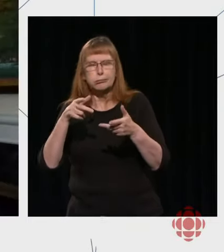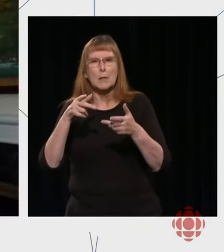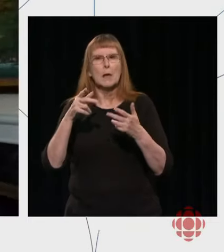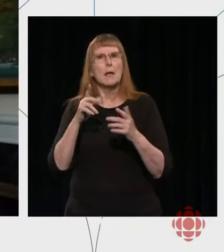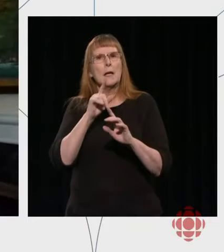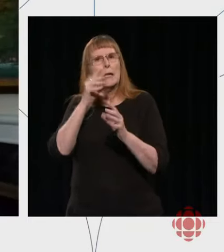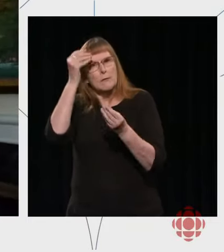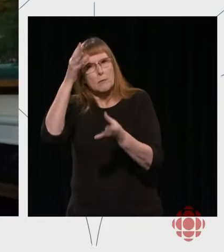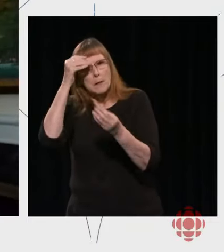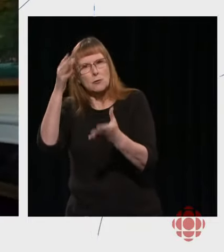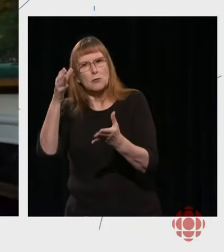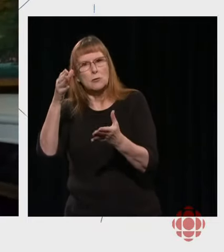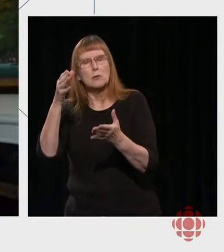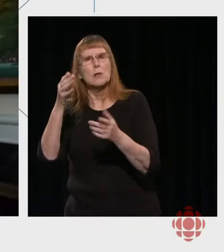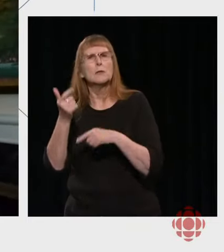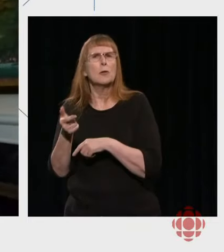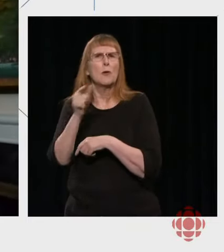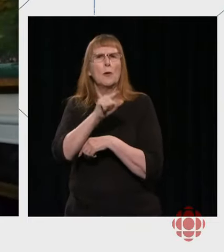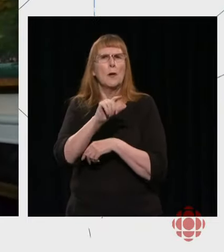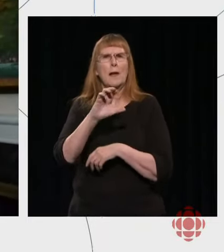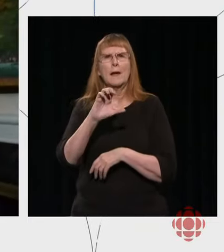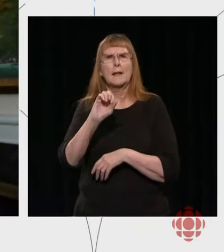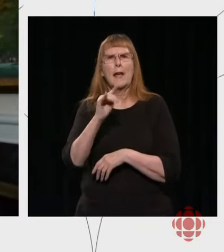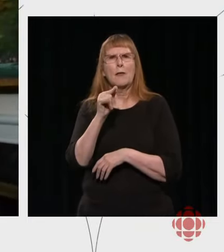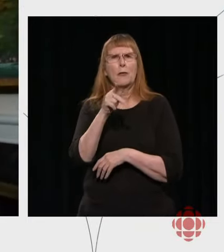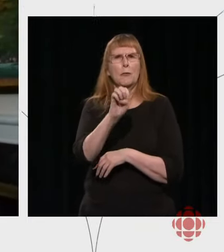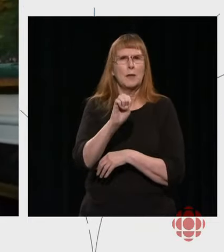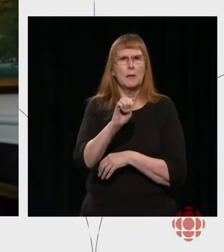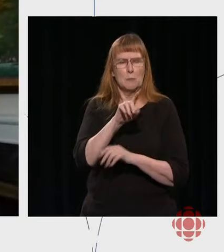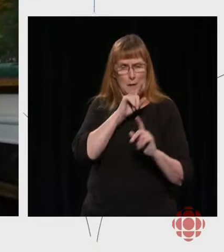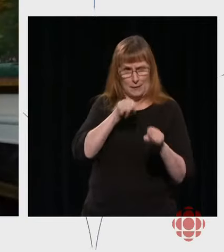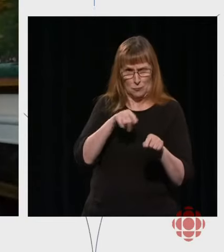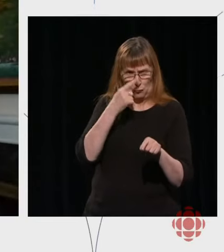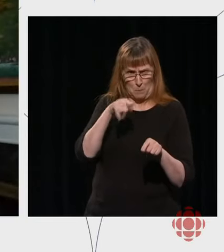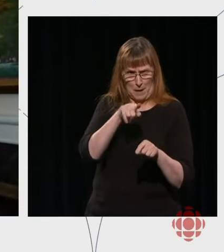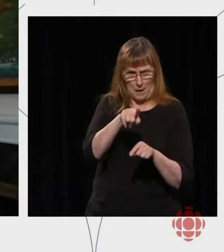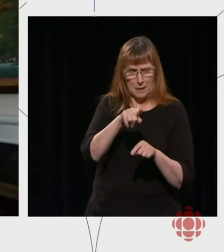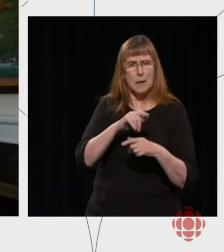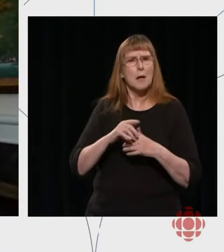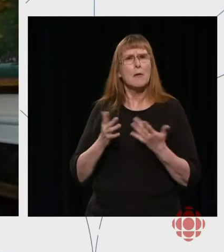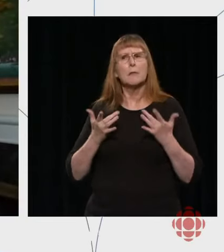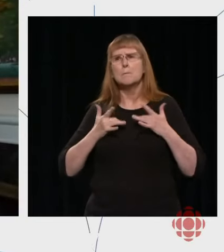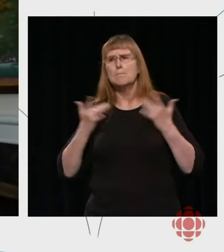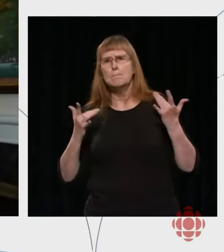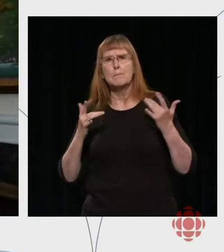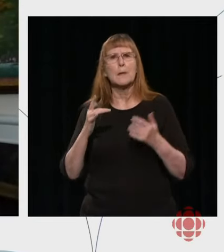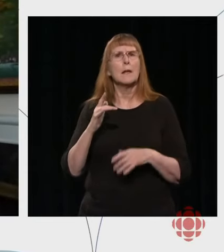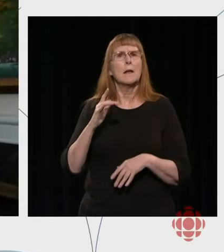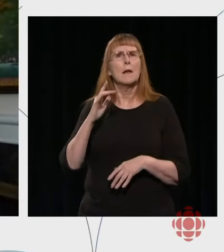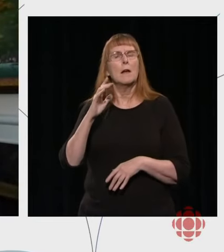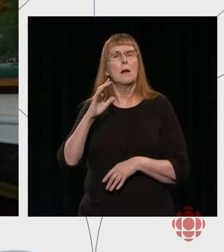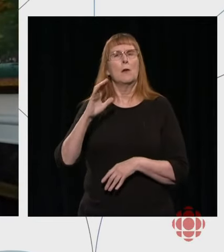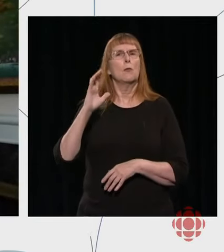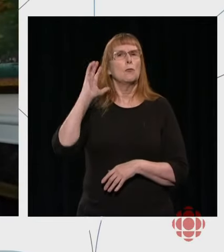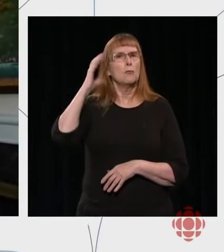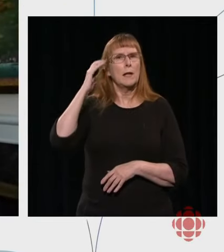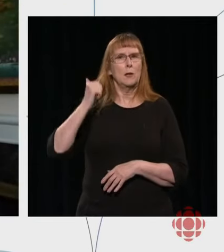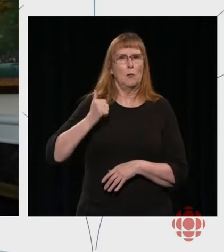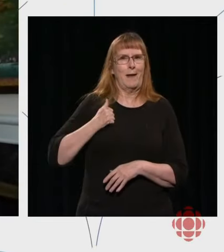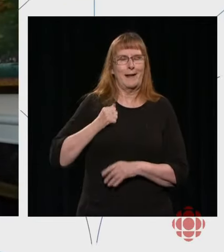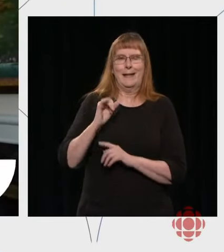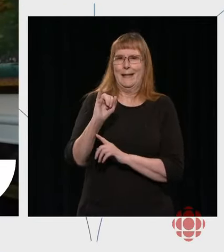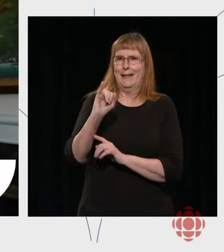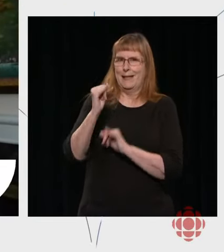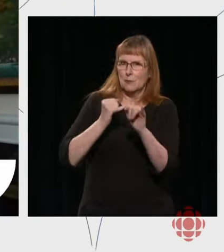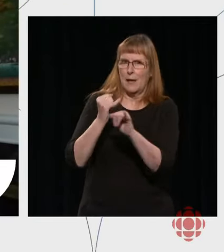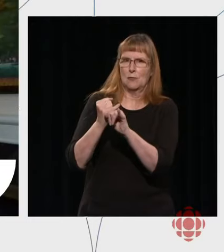Michael a chance to catch his breath. Thank you for that question, Patricia, and whoever posed it. So,